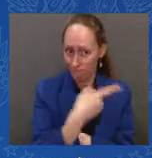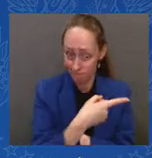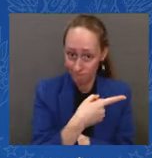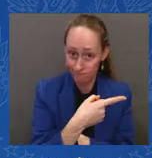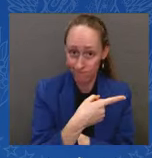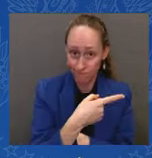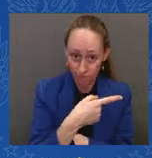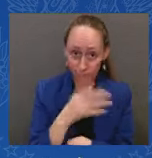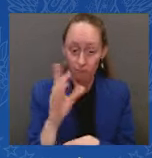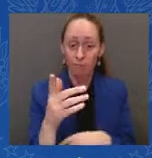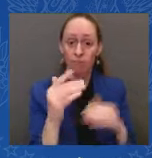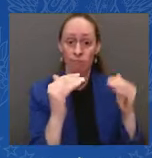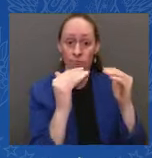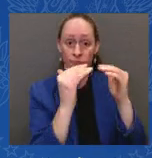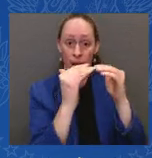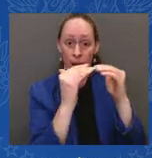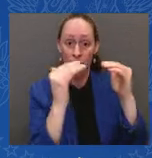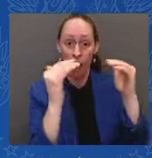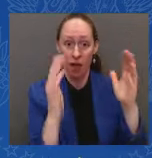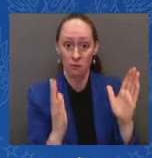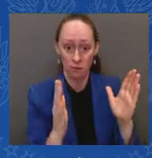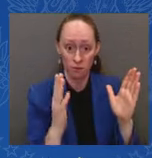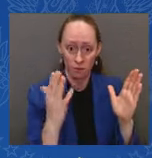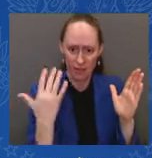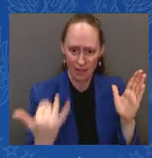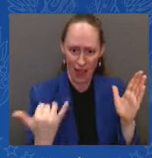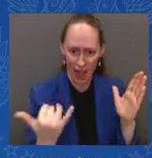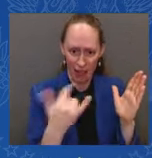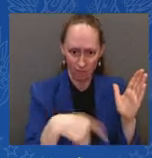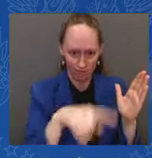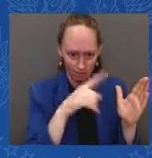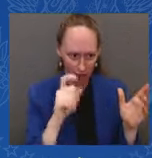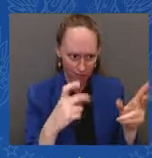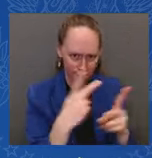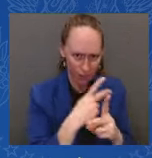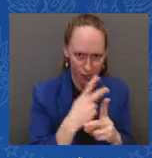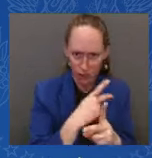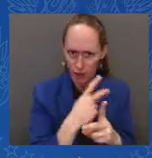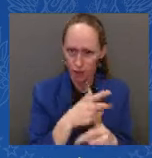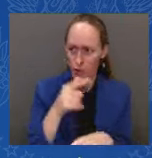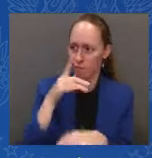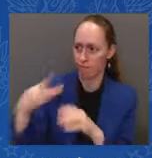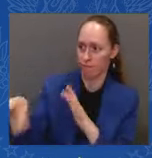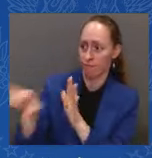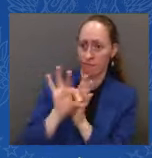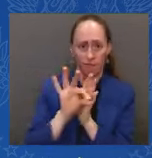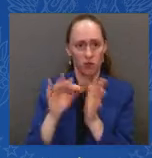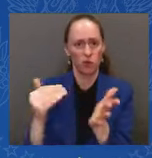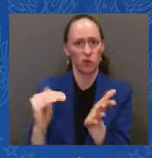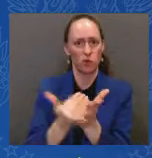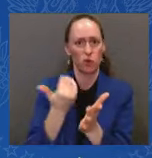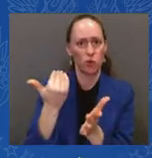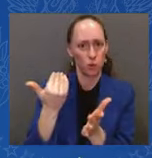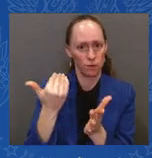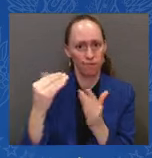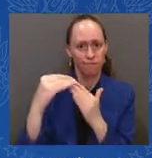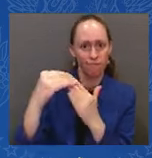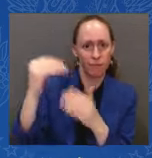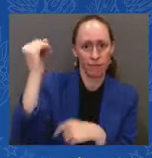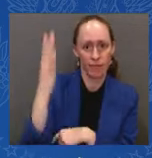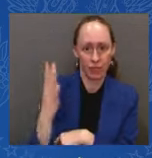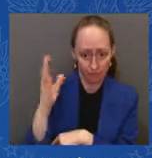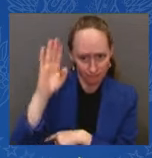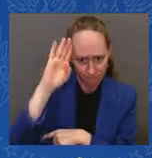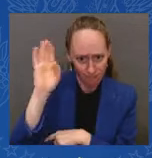I know it's going to take some time, but I remind everyone. We had a lot of work — we have a lot of work to do, and the American people expect us to get it done.